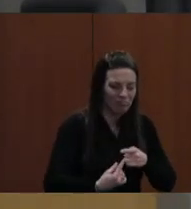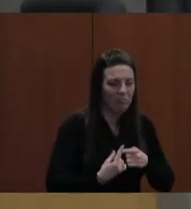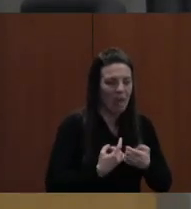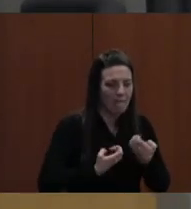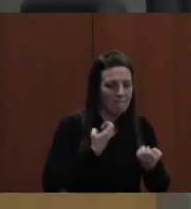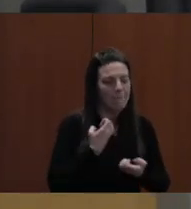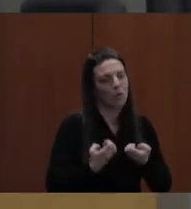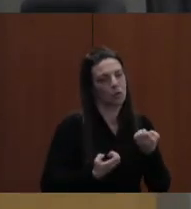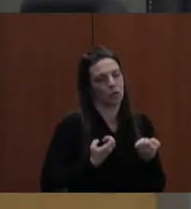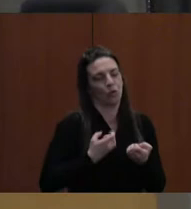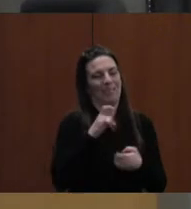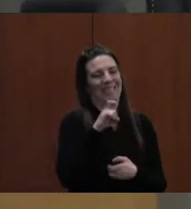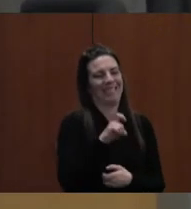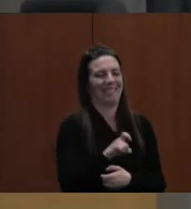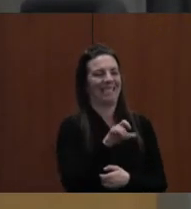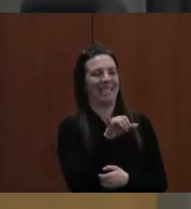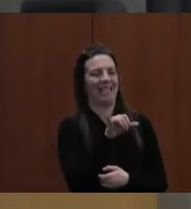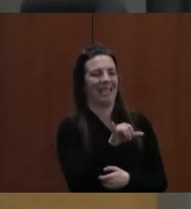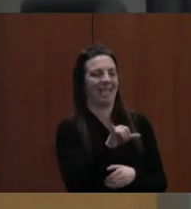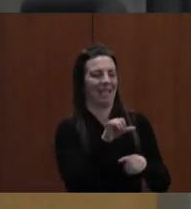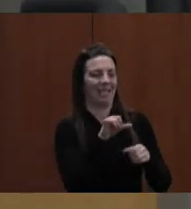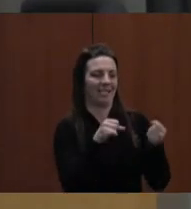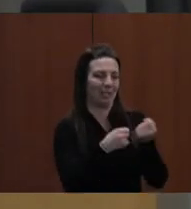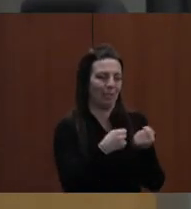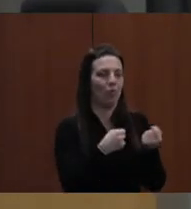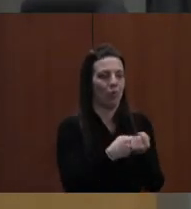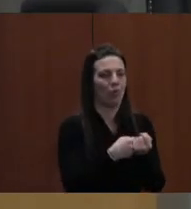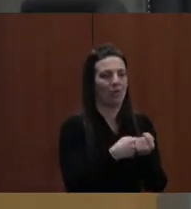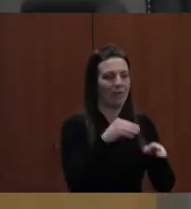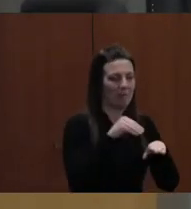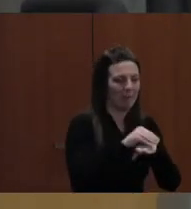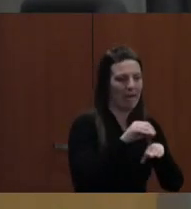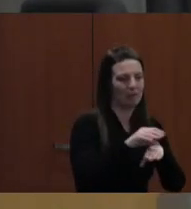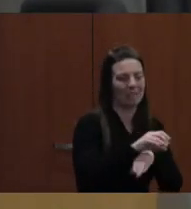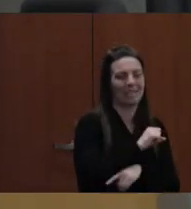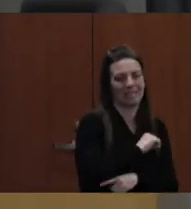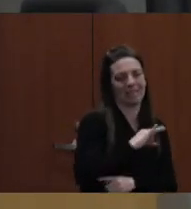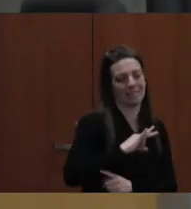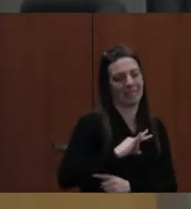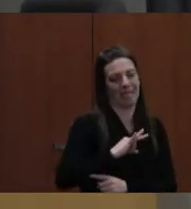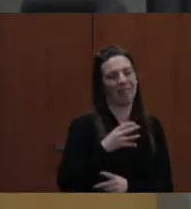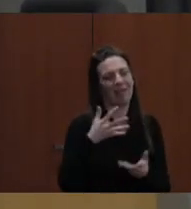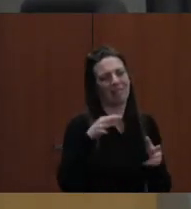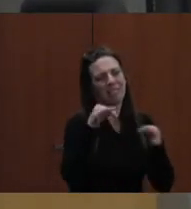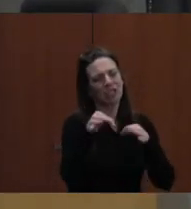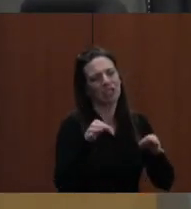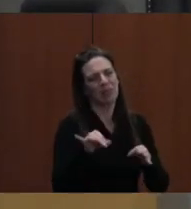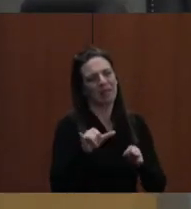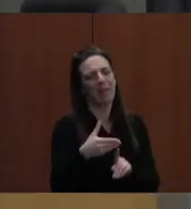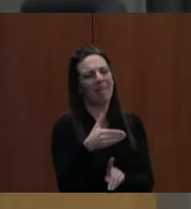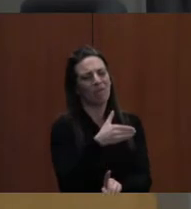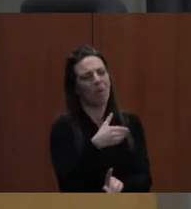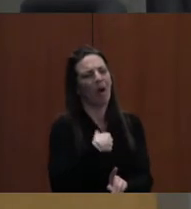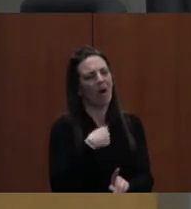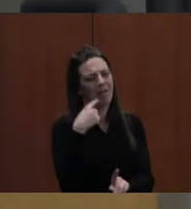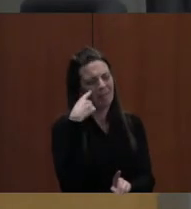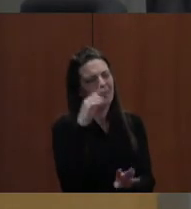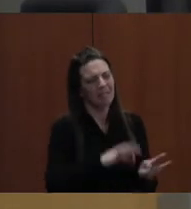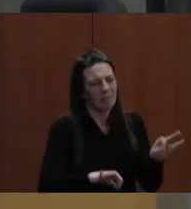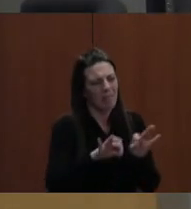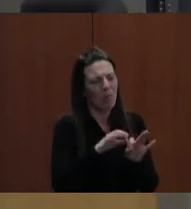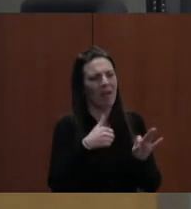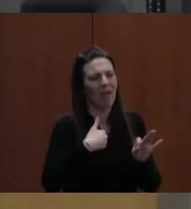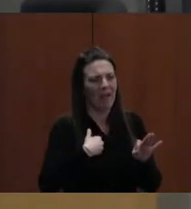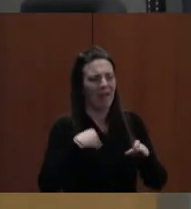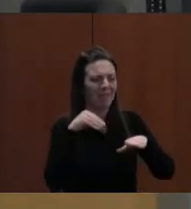that counselors can provide them. I've spoken before. I think it's important that we have a counselor in